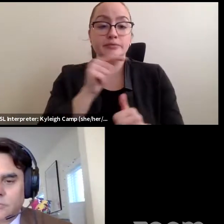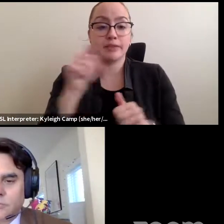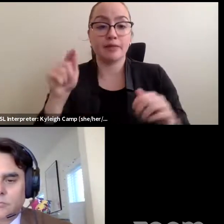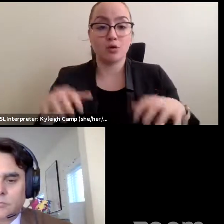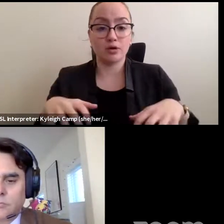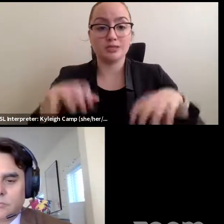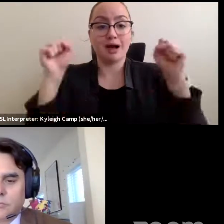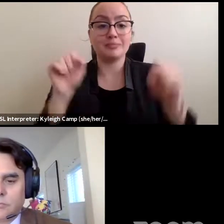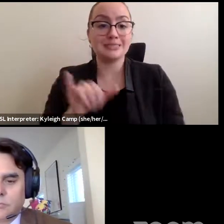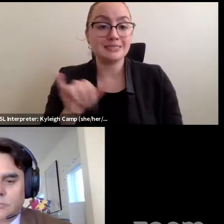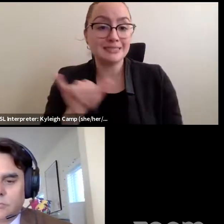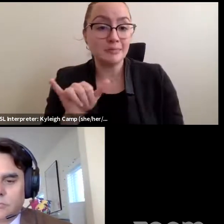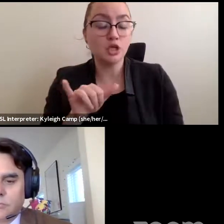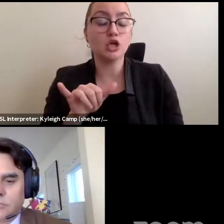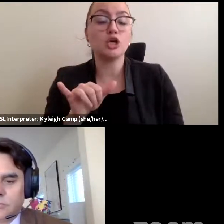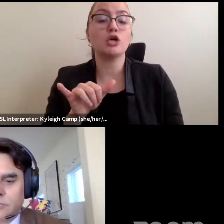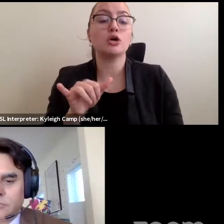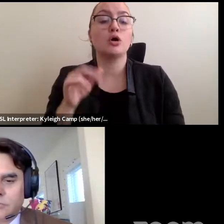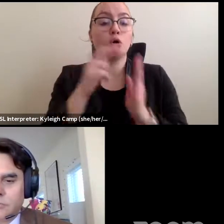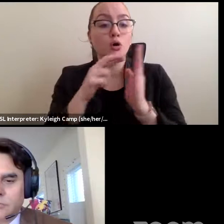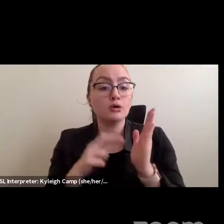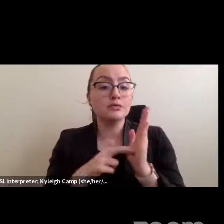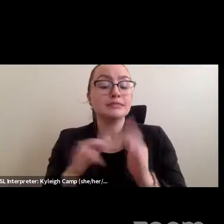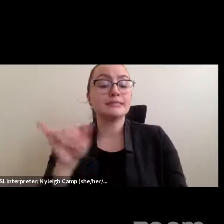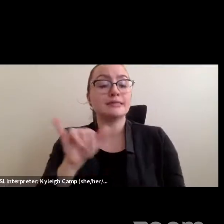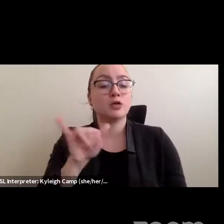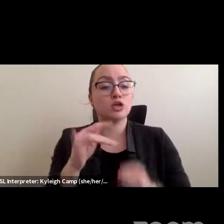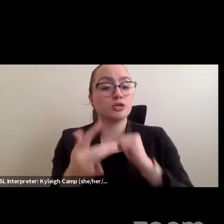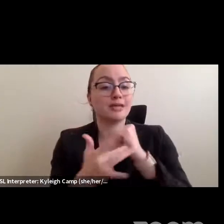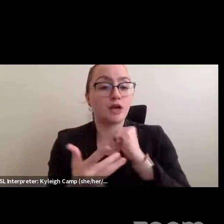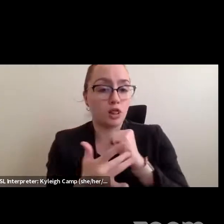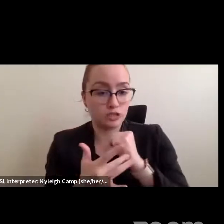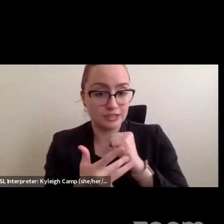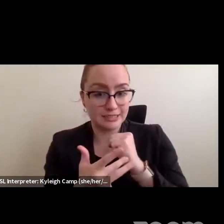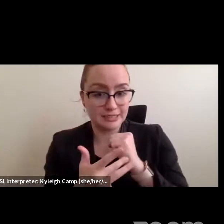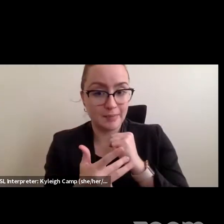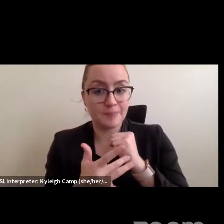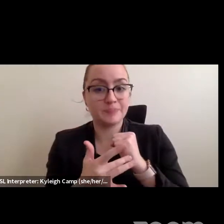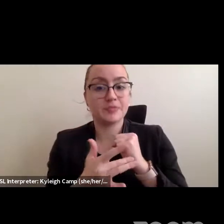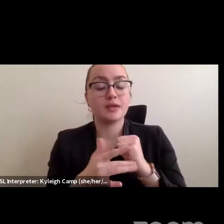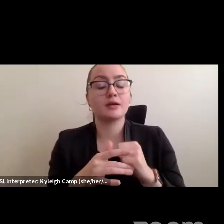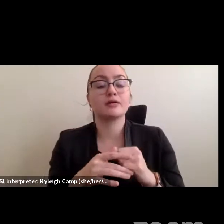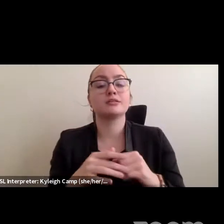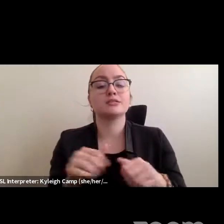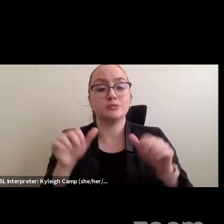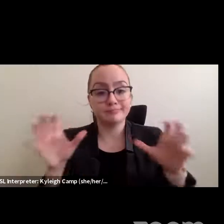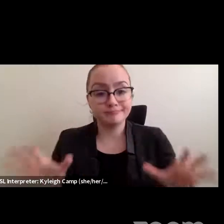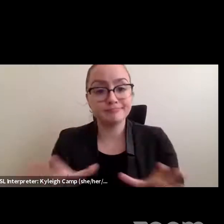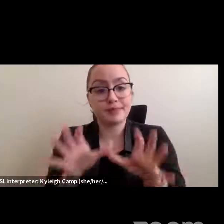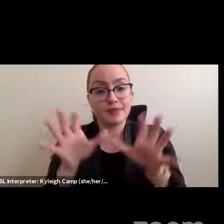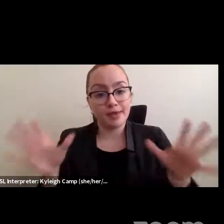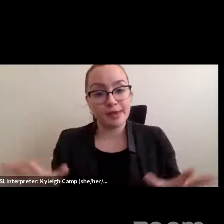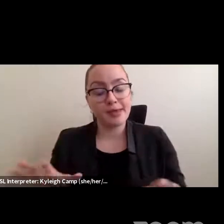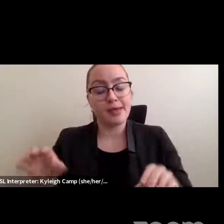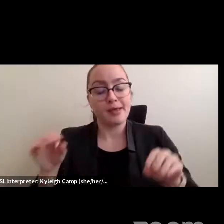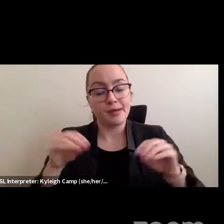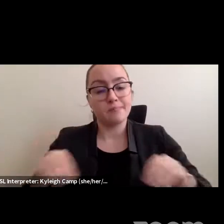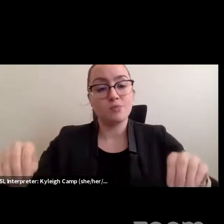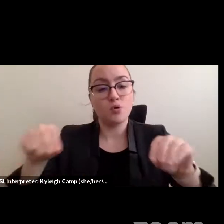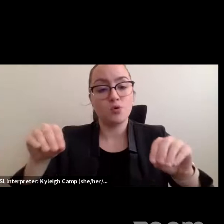and technologies to control the movements of people. Yeah, so I would,